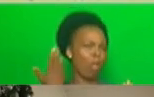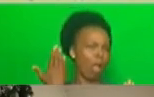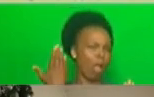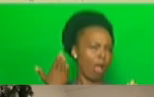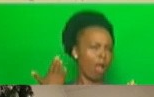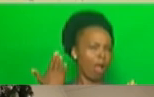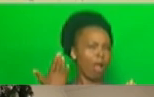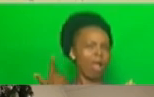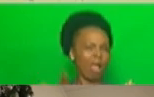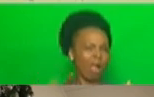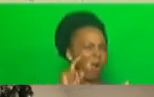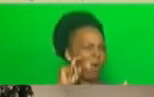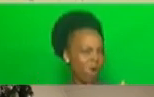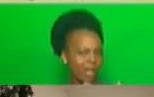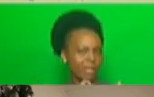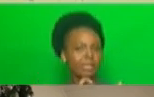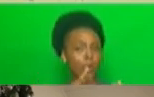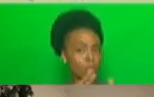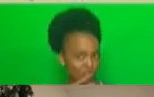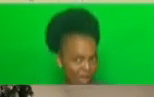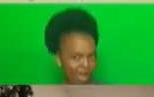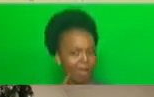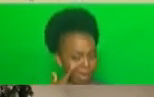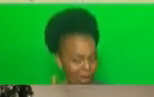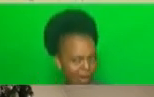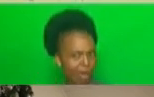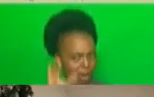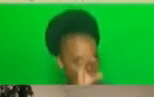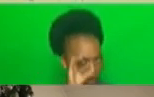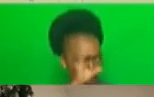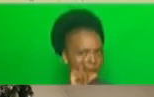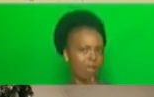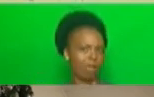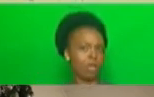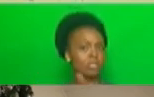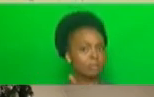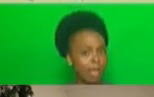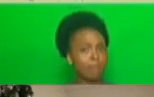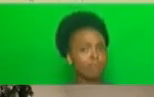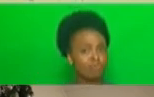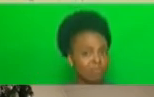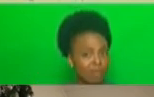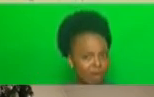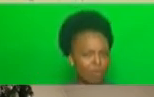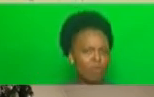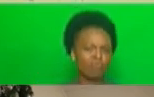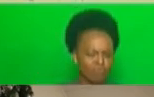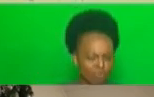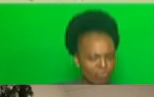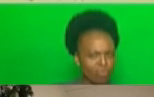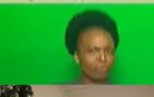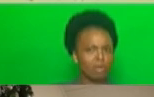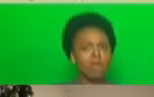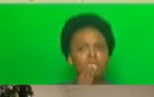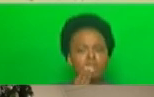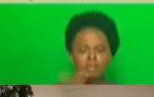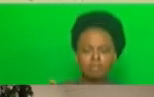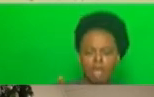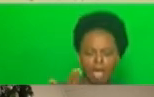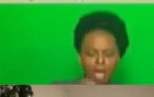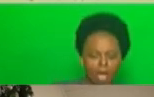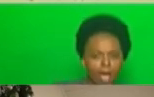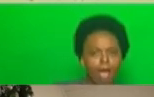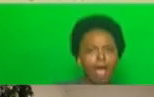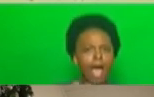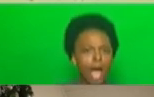passed. We must educate our children about food safety and teach them to